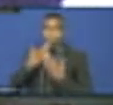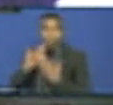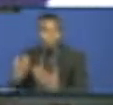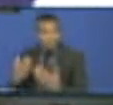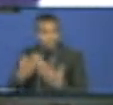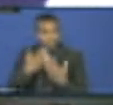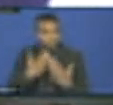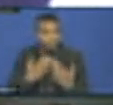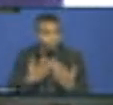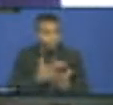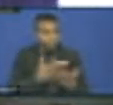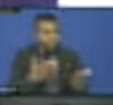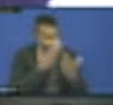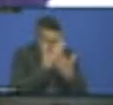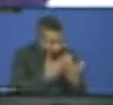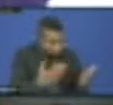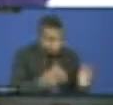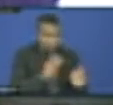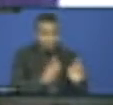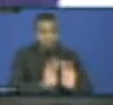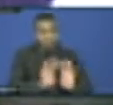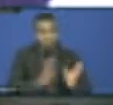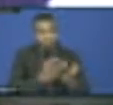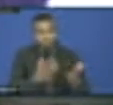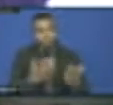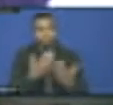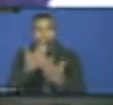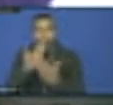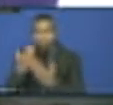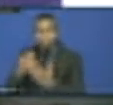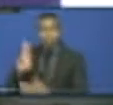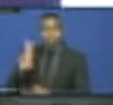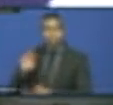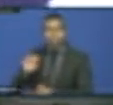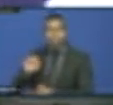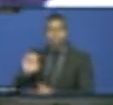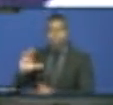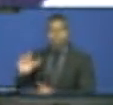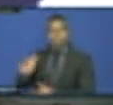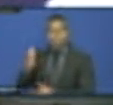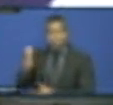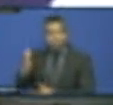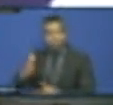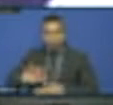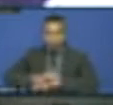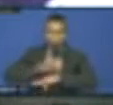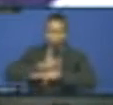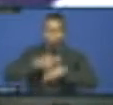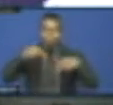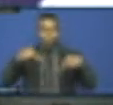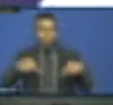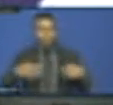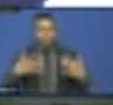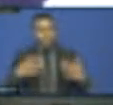and ECA for setting up this very important forum. As you've seen, I'm Mayor Ben Souda from the Kianifing